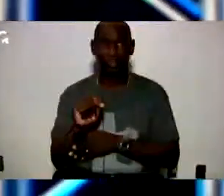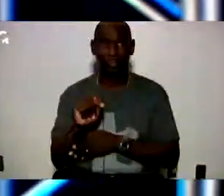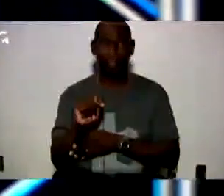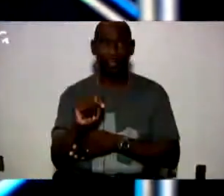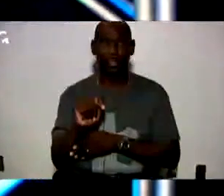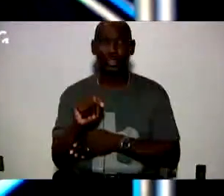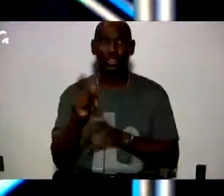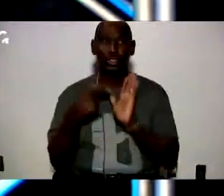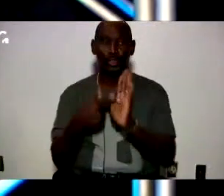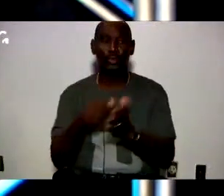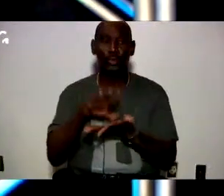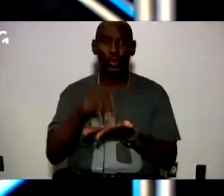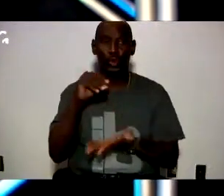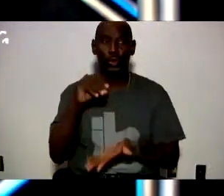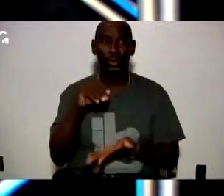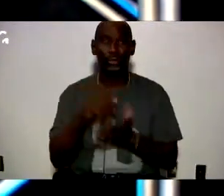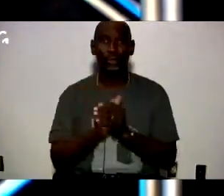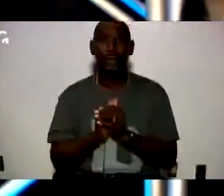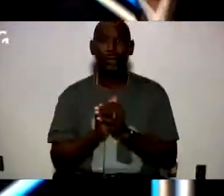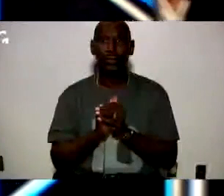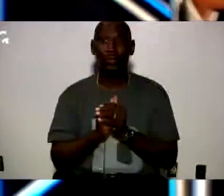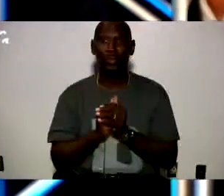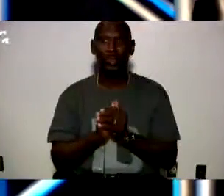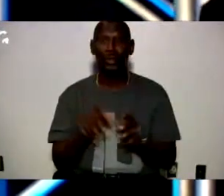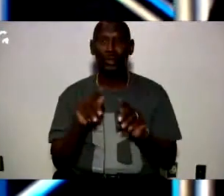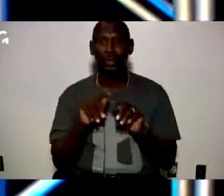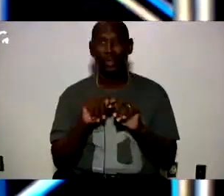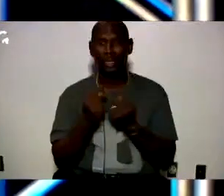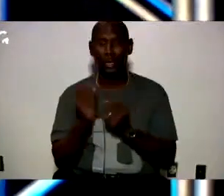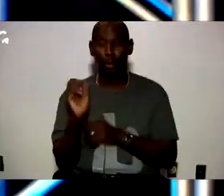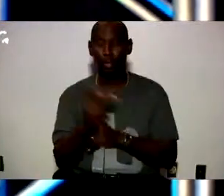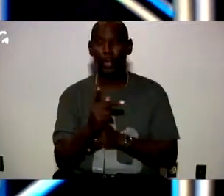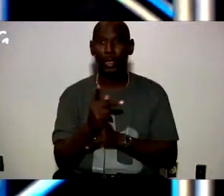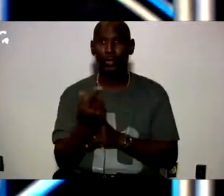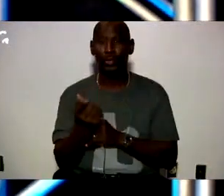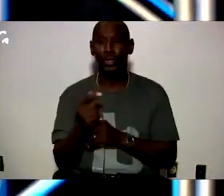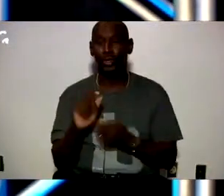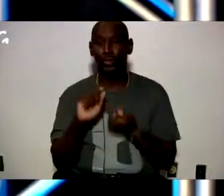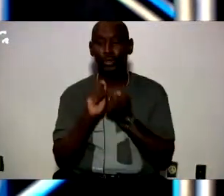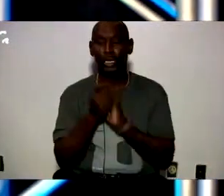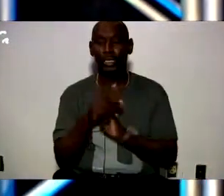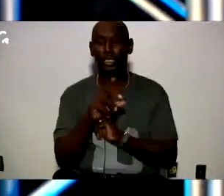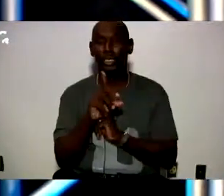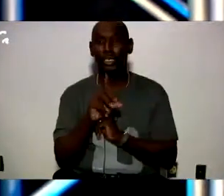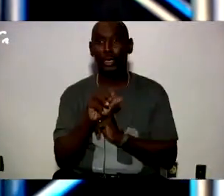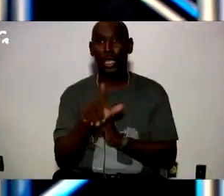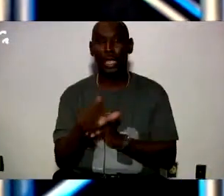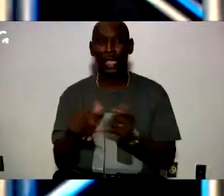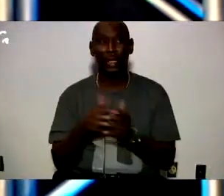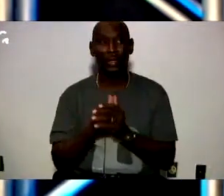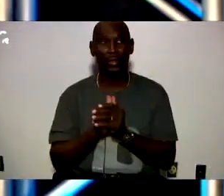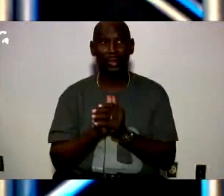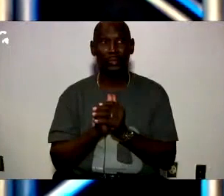demonstration of learning we're going to the team's going to come back and we're going to modify the DOLs to give you some